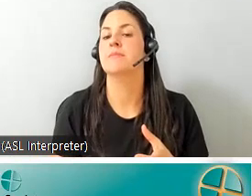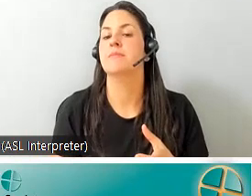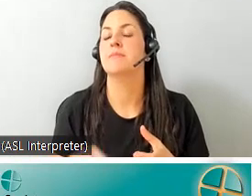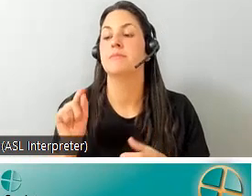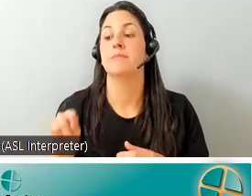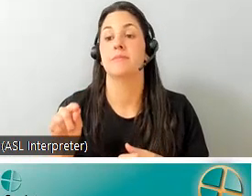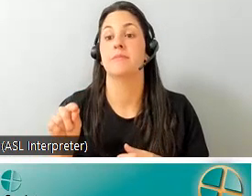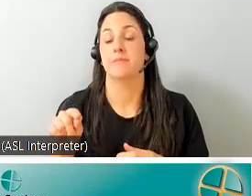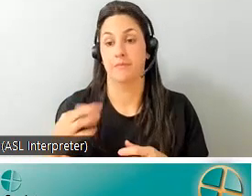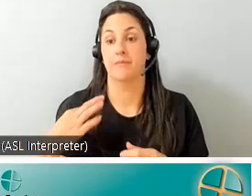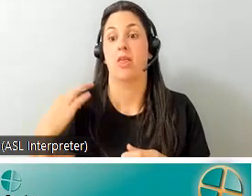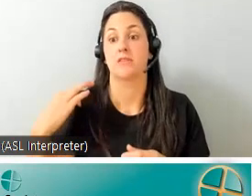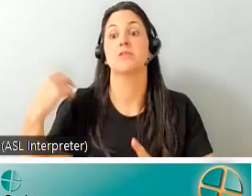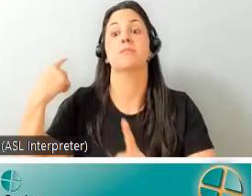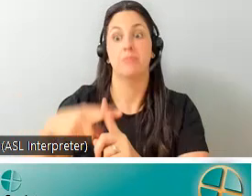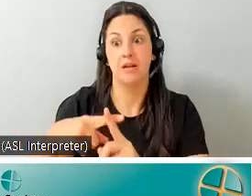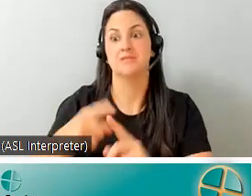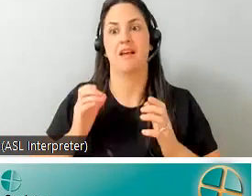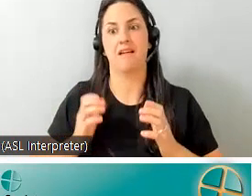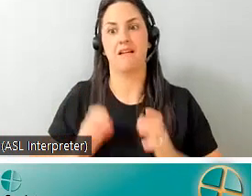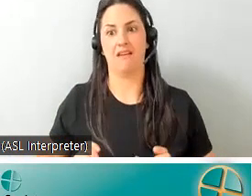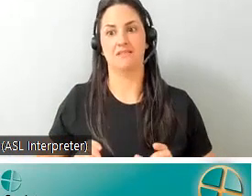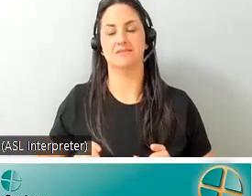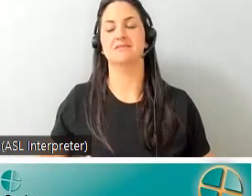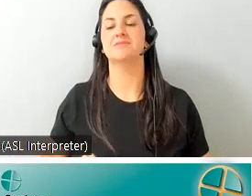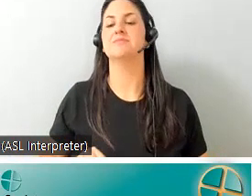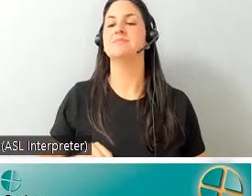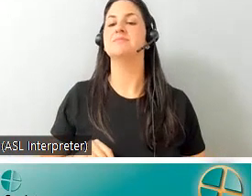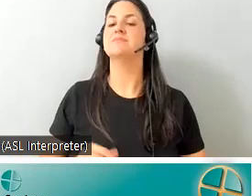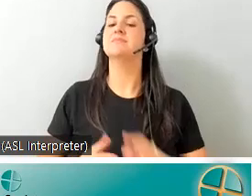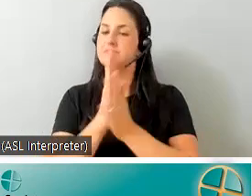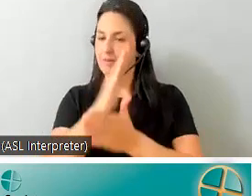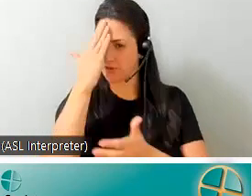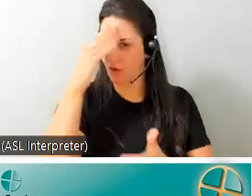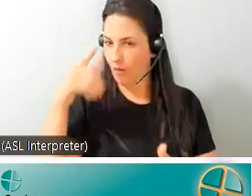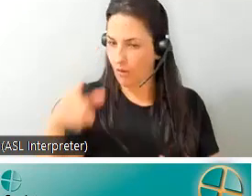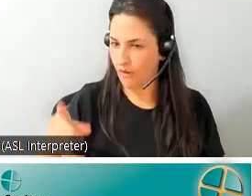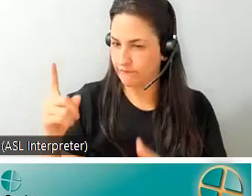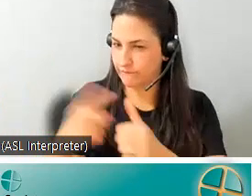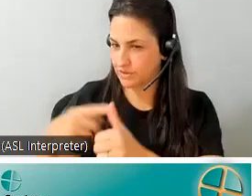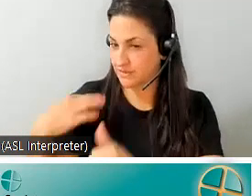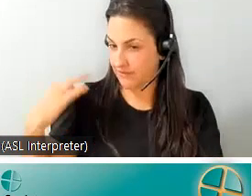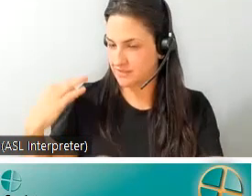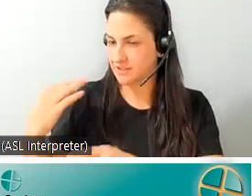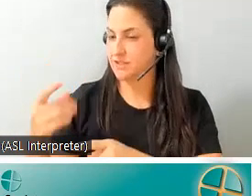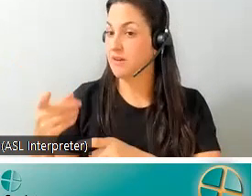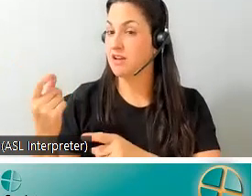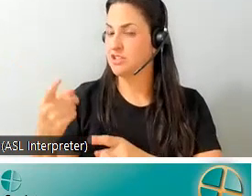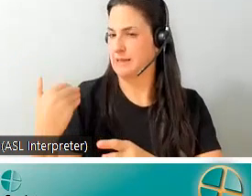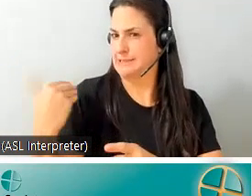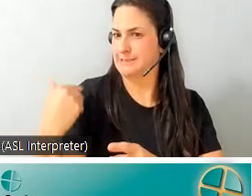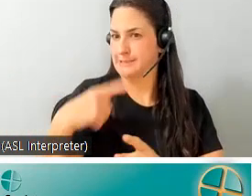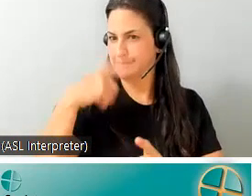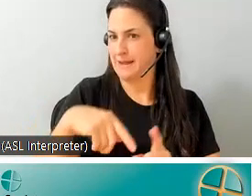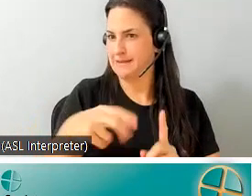both a a volunteer and and a client and i got to know her more as a volunteer first but she pulled me aside and asked me to do a project